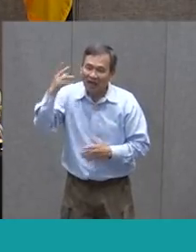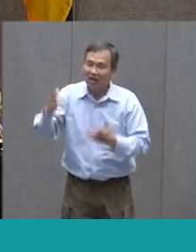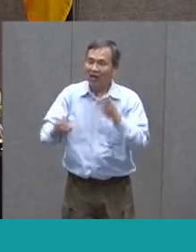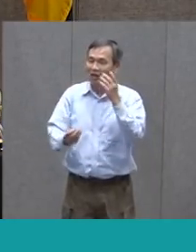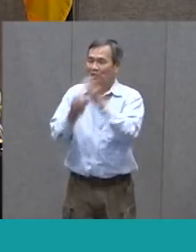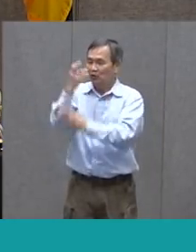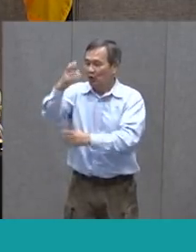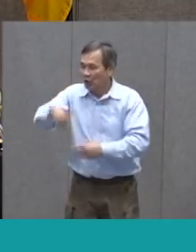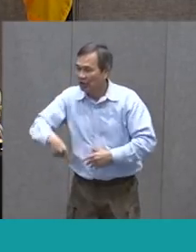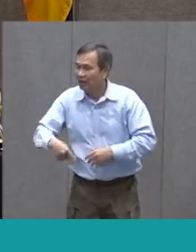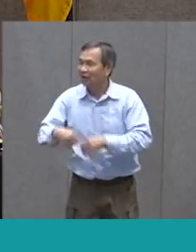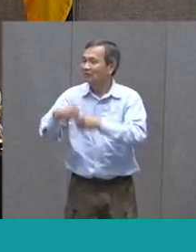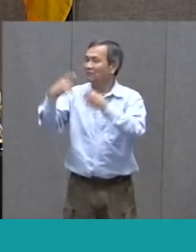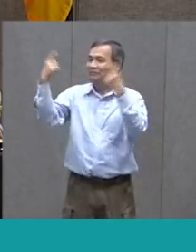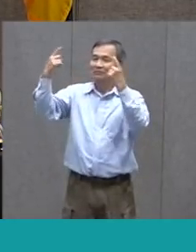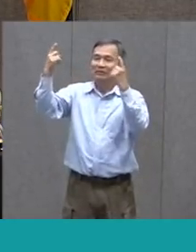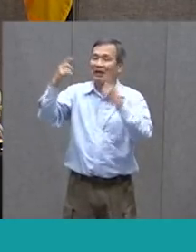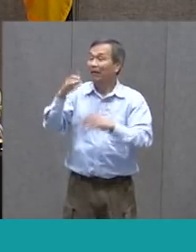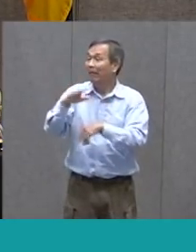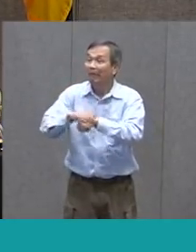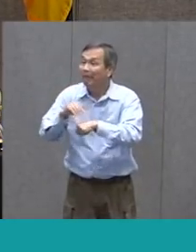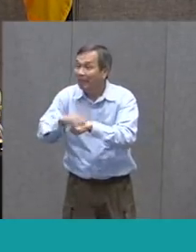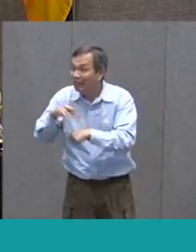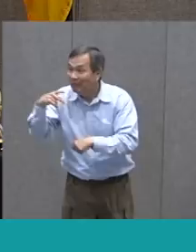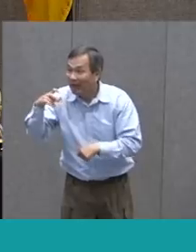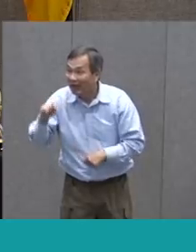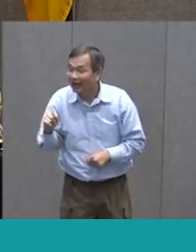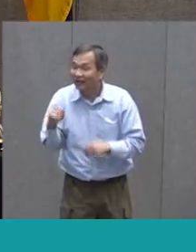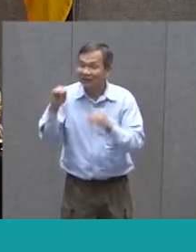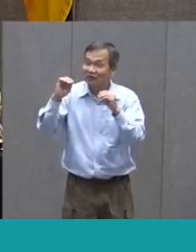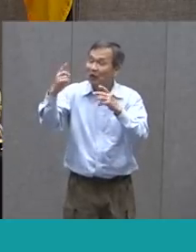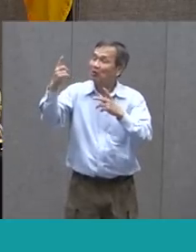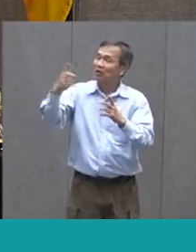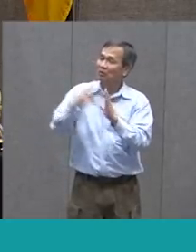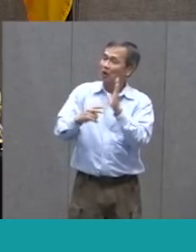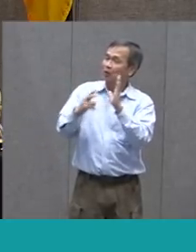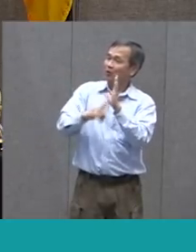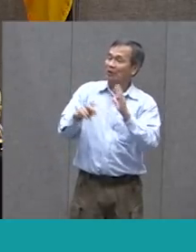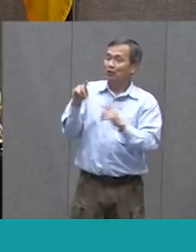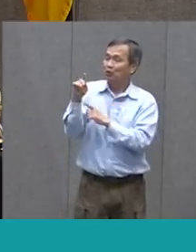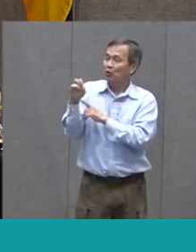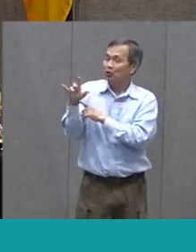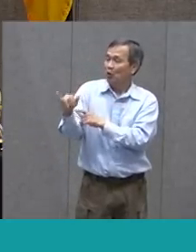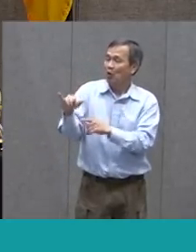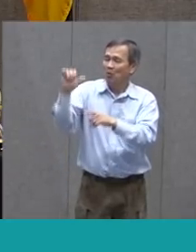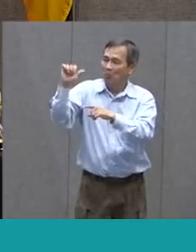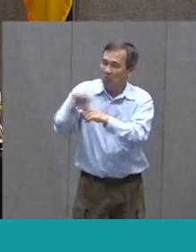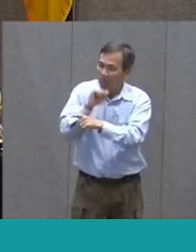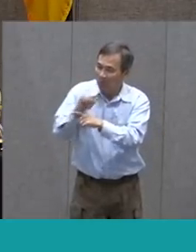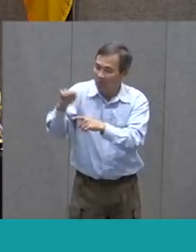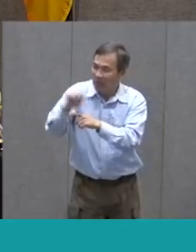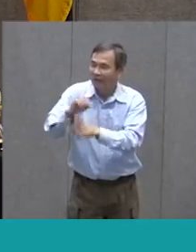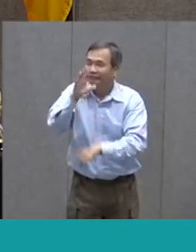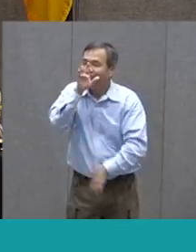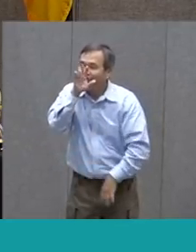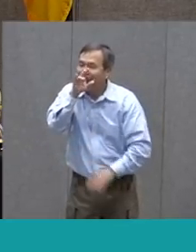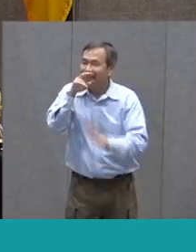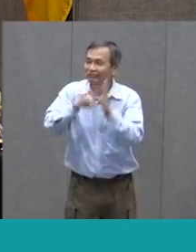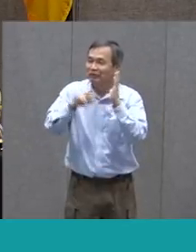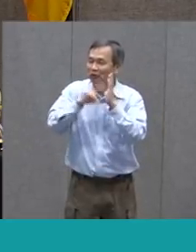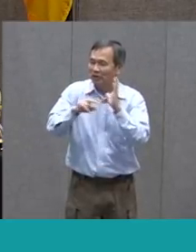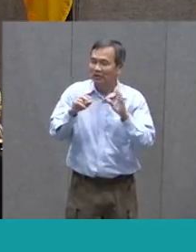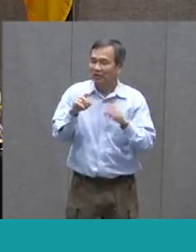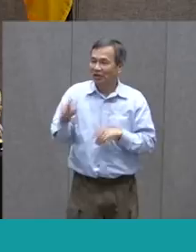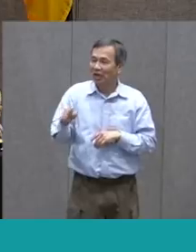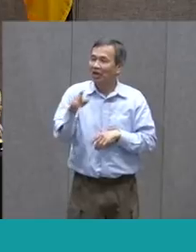that lives in their house, to read to their pet if they don't have anybody there, or to read to a toy. But practice their oral reading and do that. And